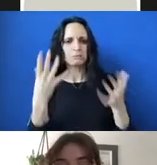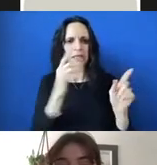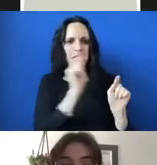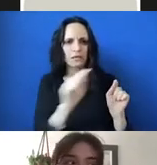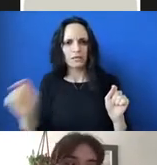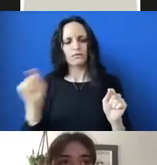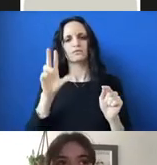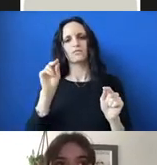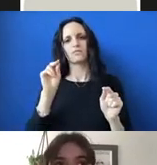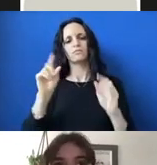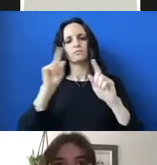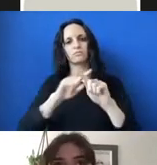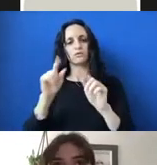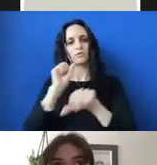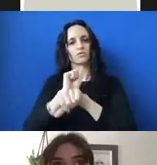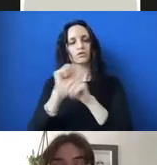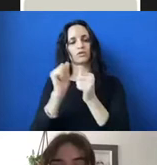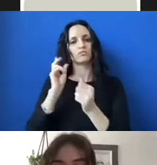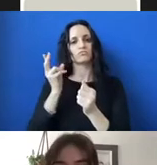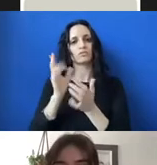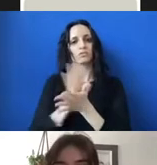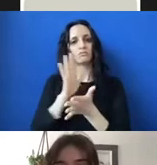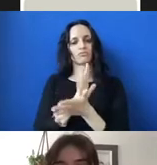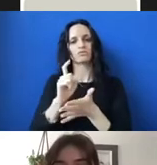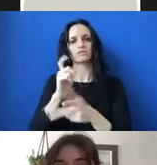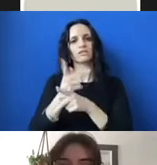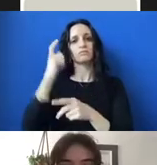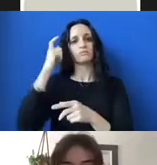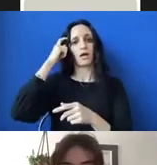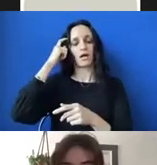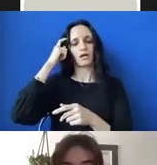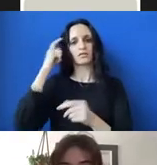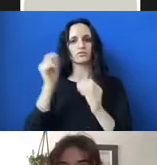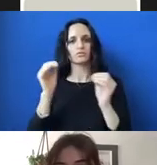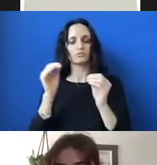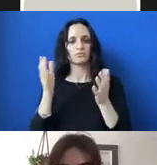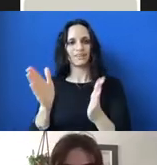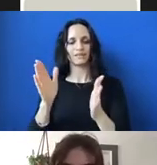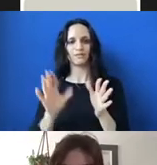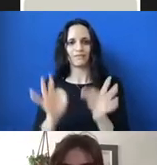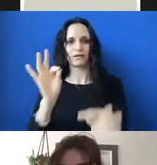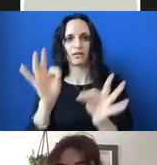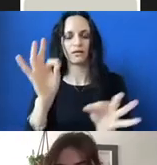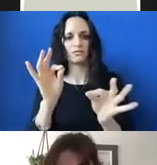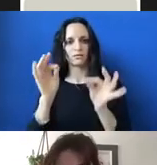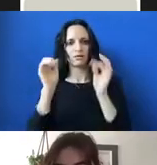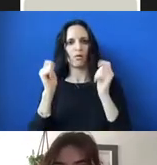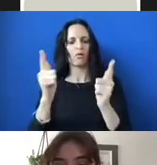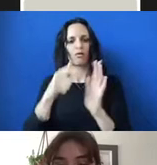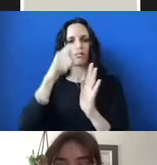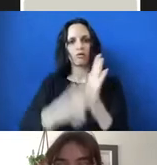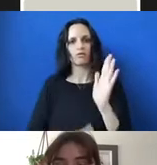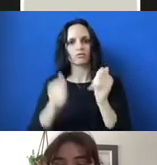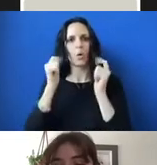working with historical papers, you have to keep in mind that there's no way to find every single article from every single paper.